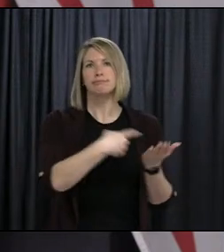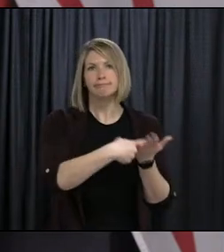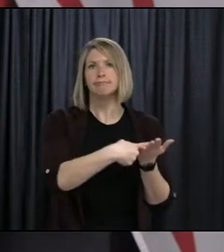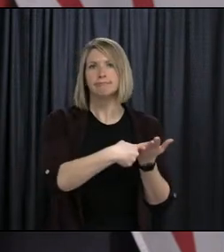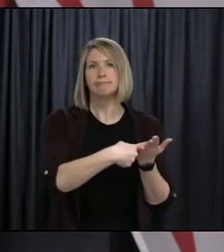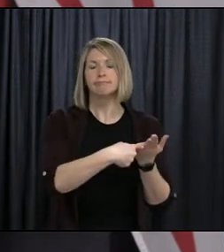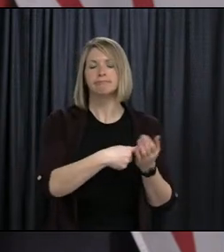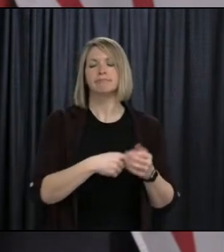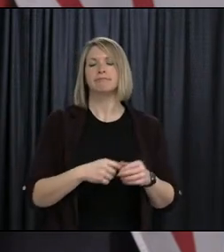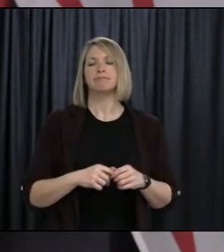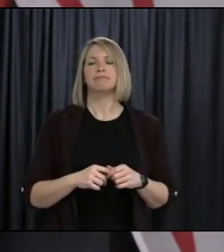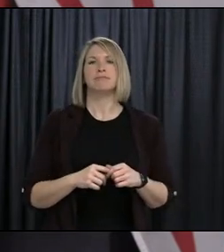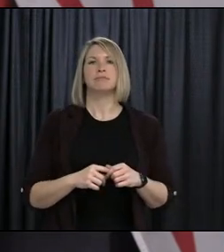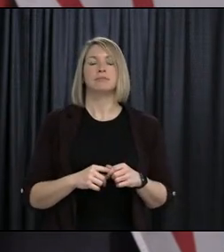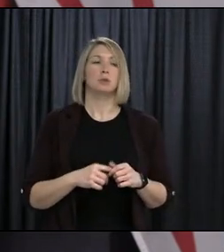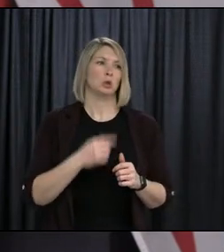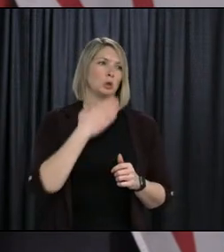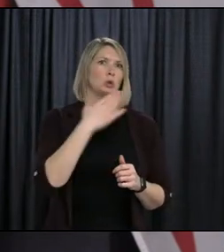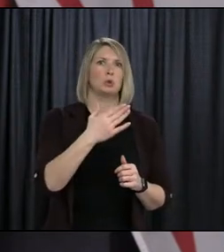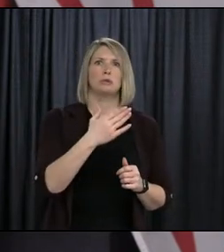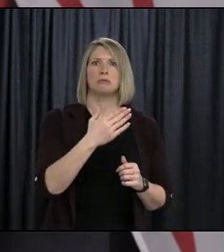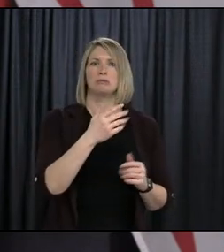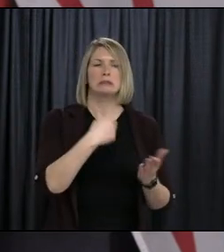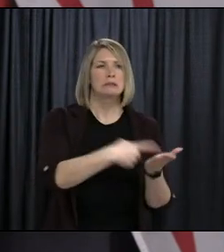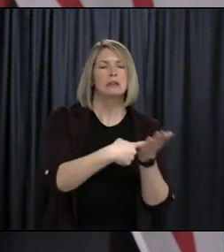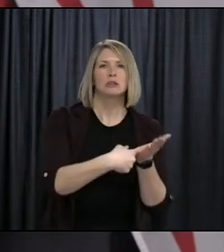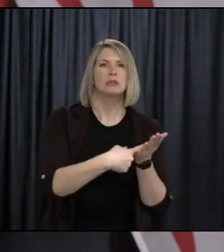progressive and productive discussions.